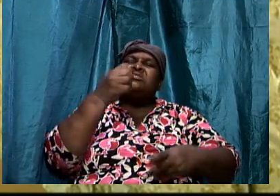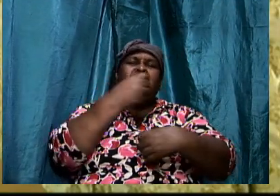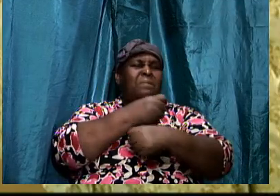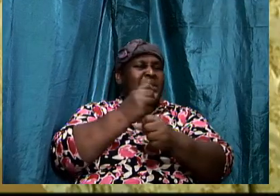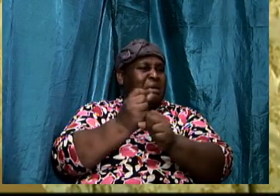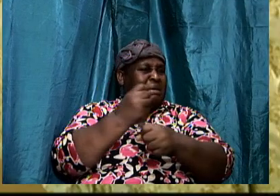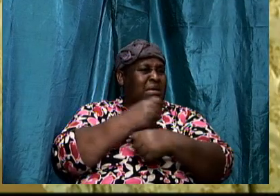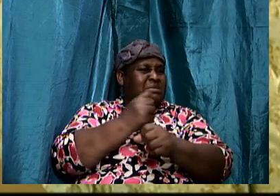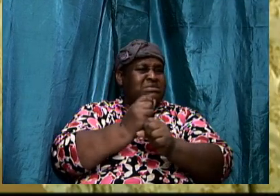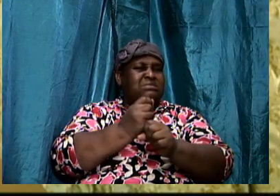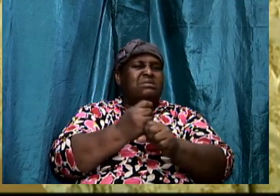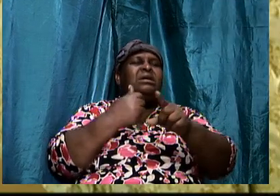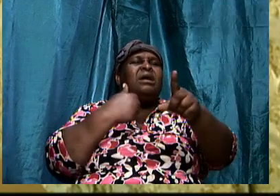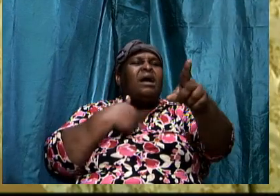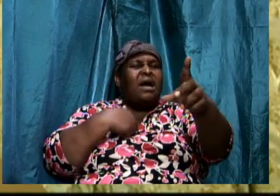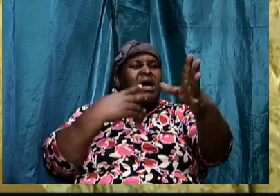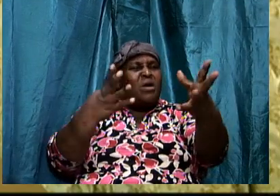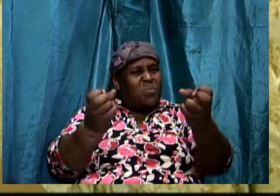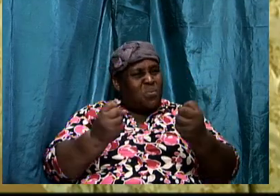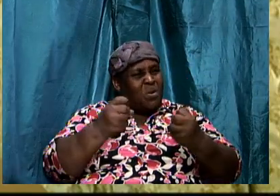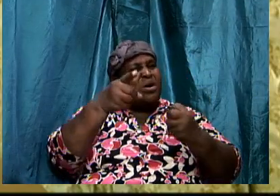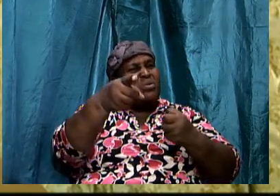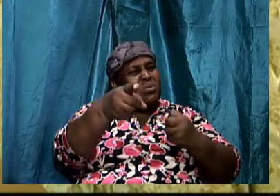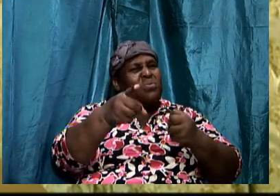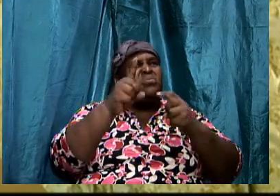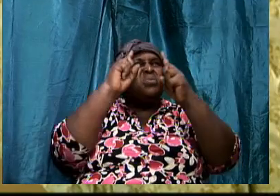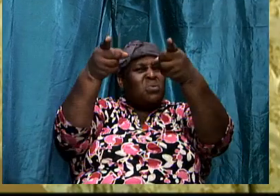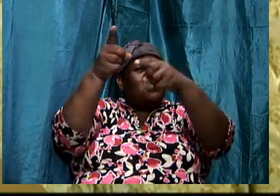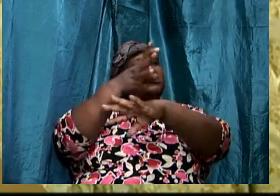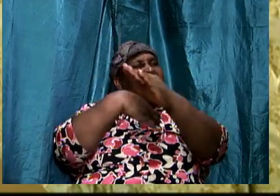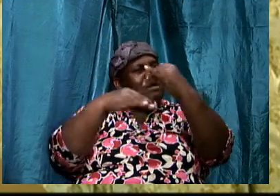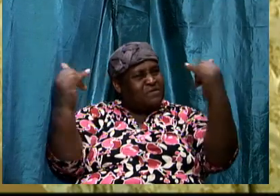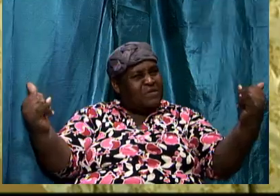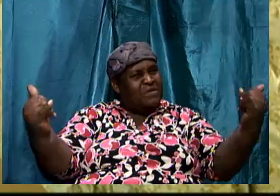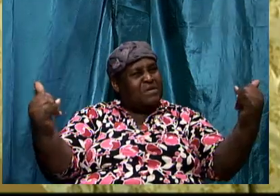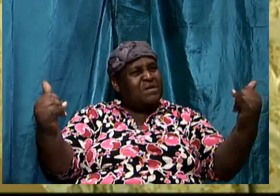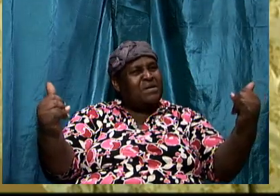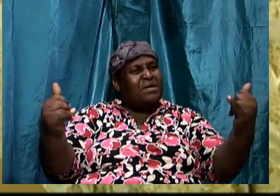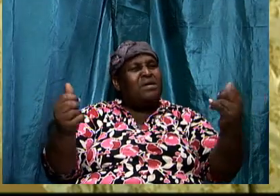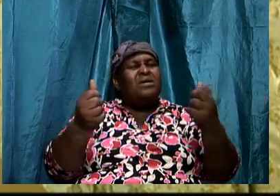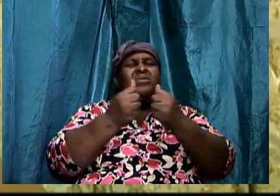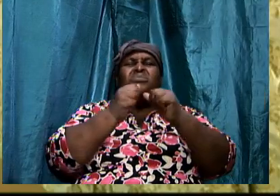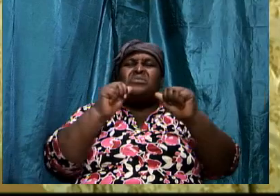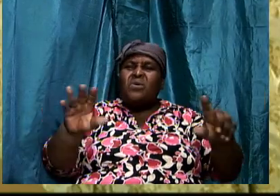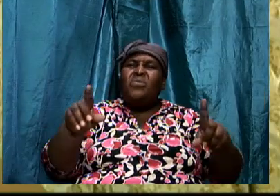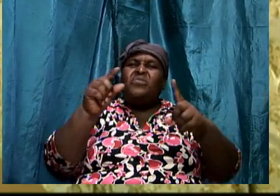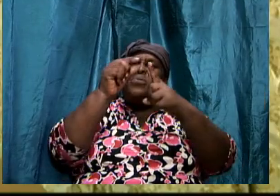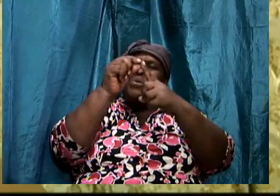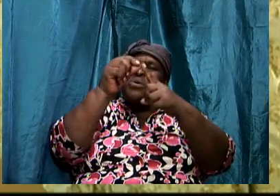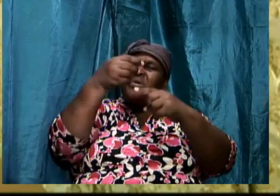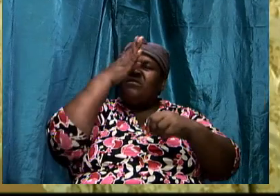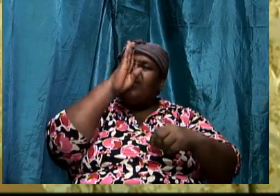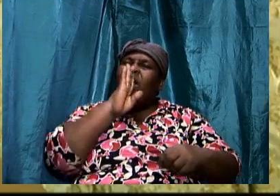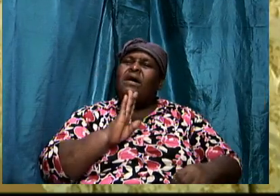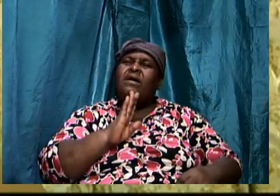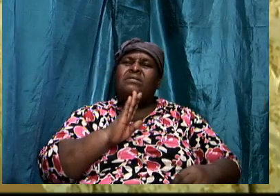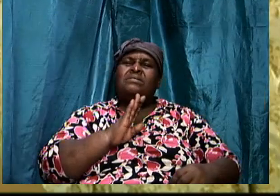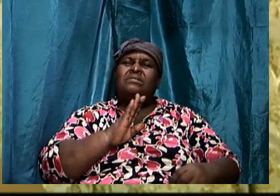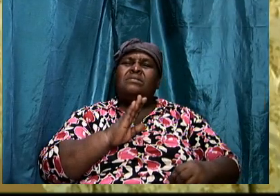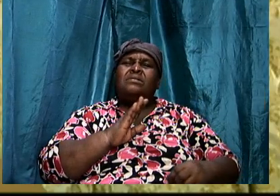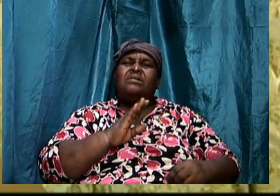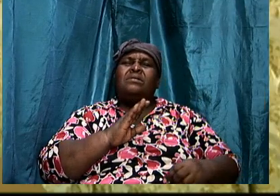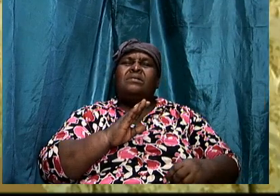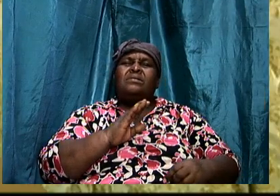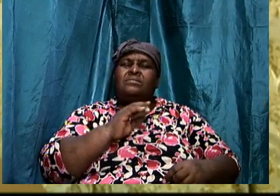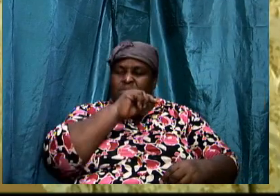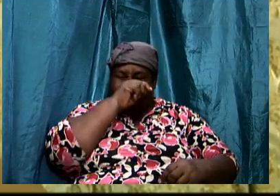want you to make it. I know that you want to make it. But without the Word. Without the Word washing